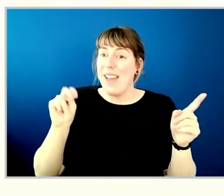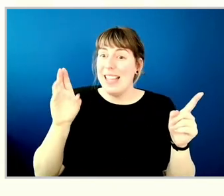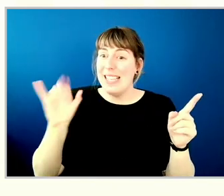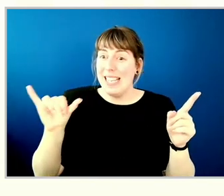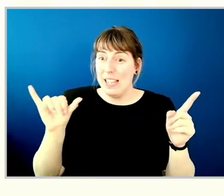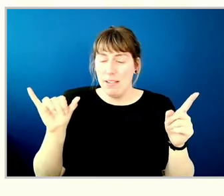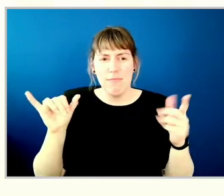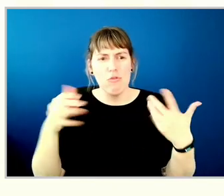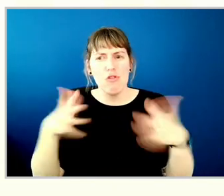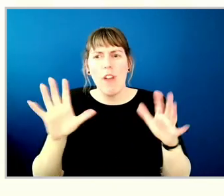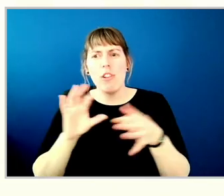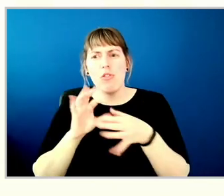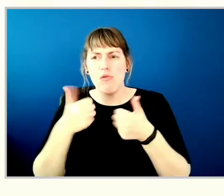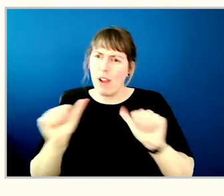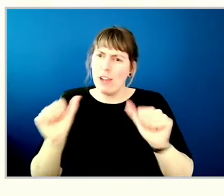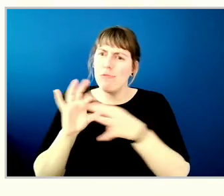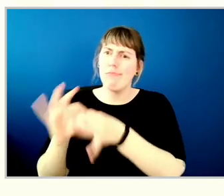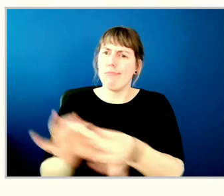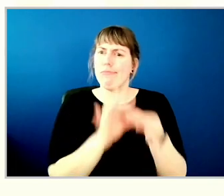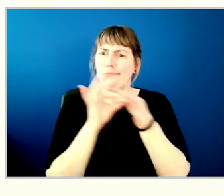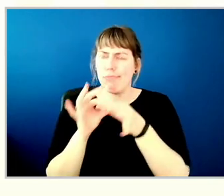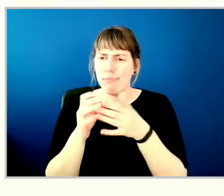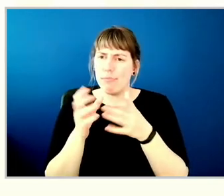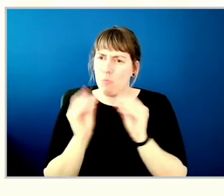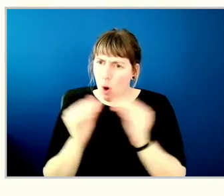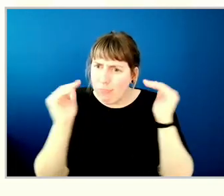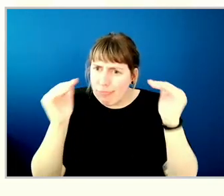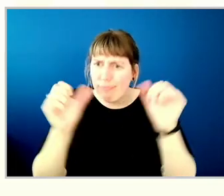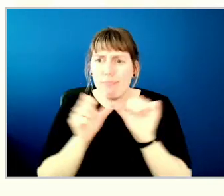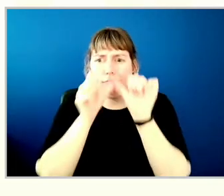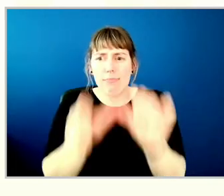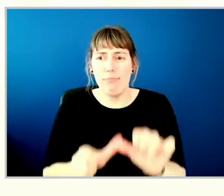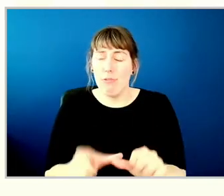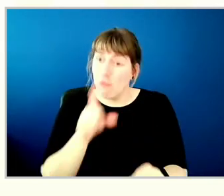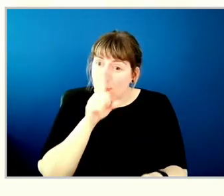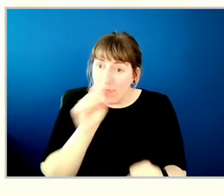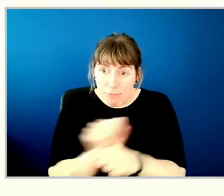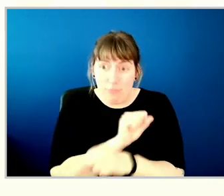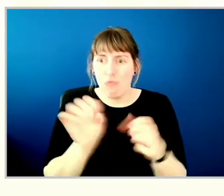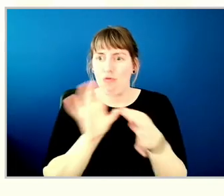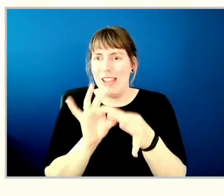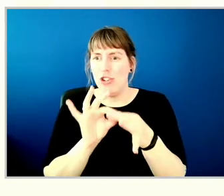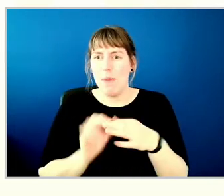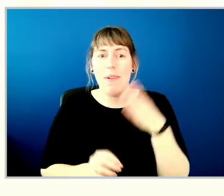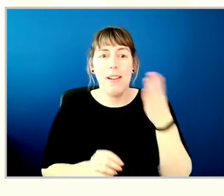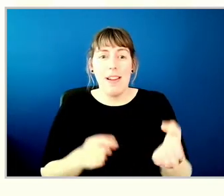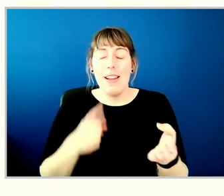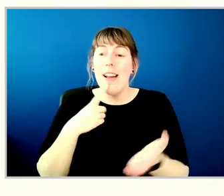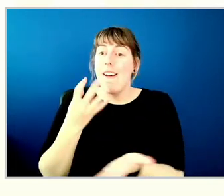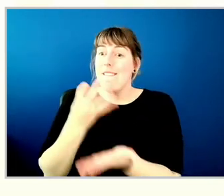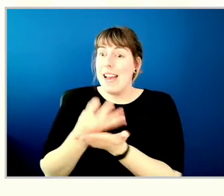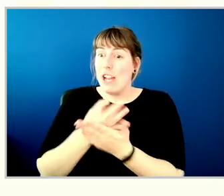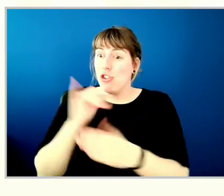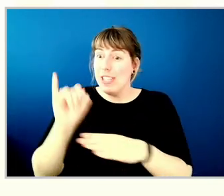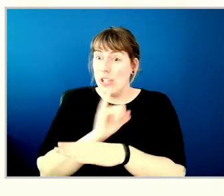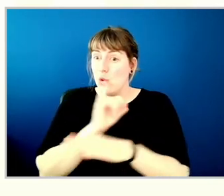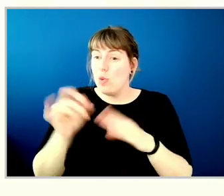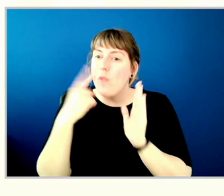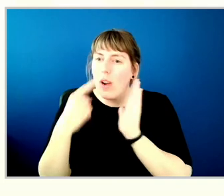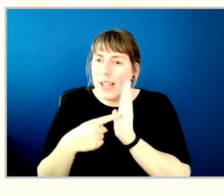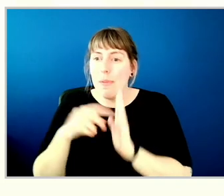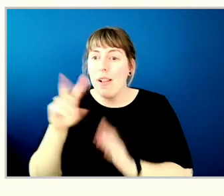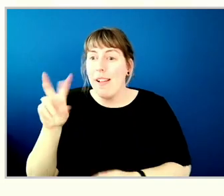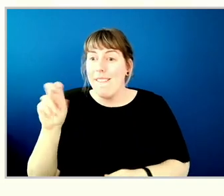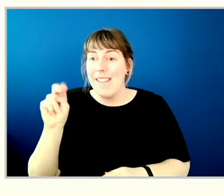build relationships that are sustainable and real. We're looking for financial institutes like Vancity that